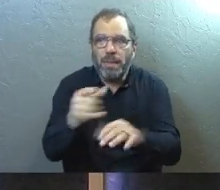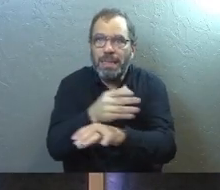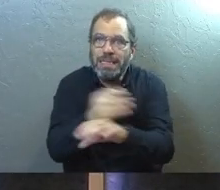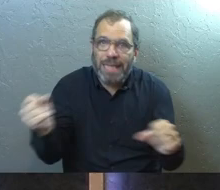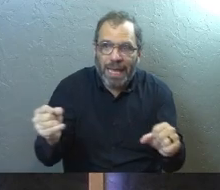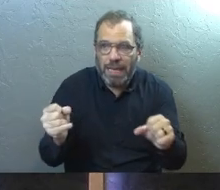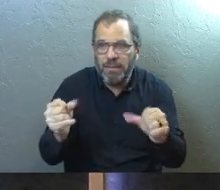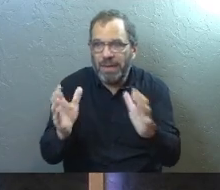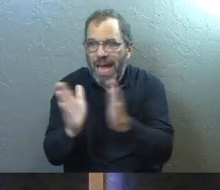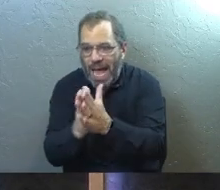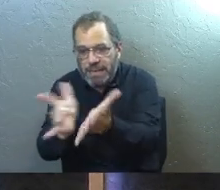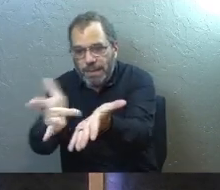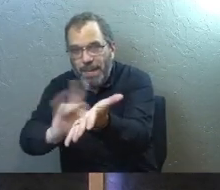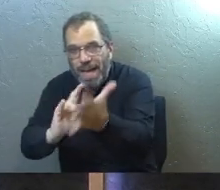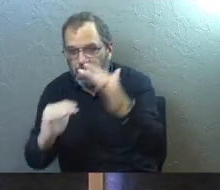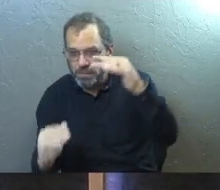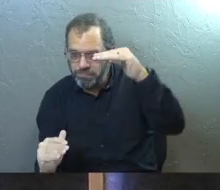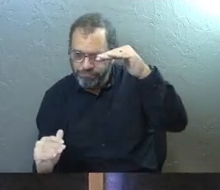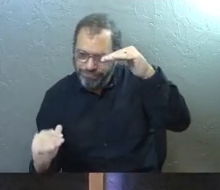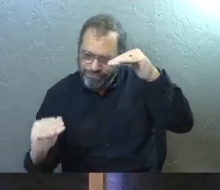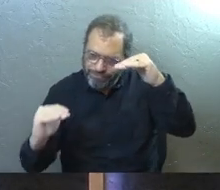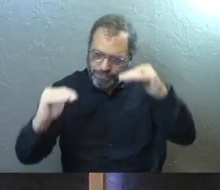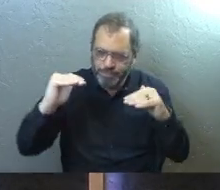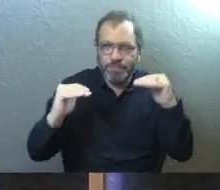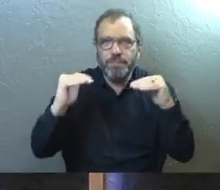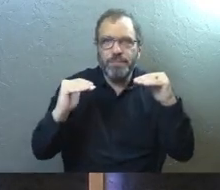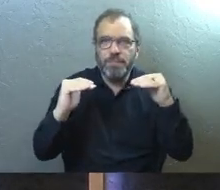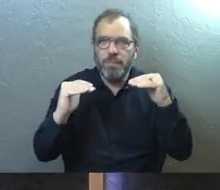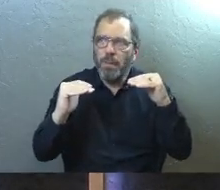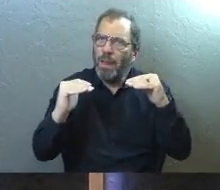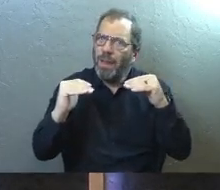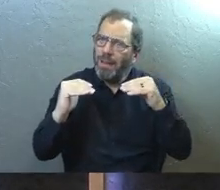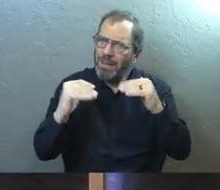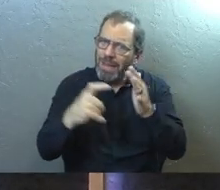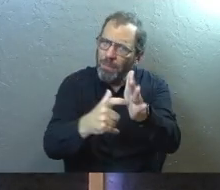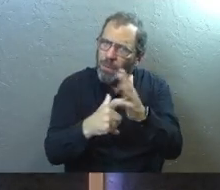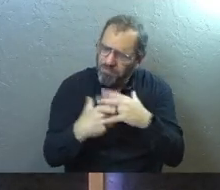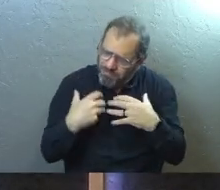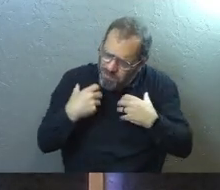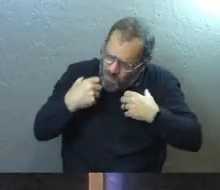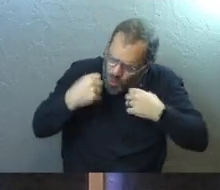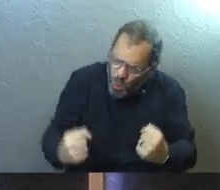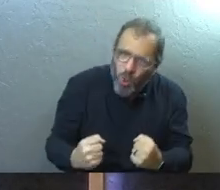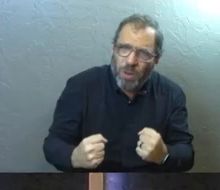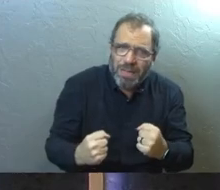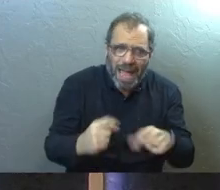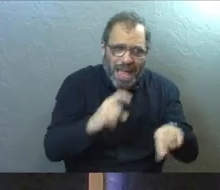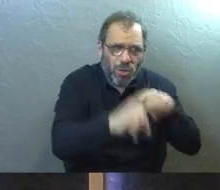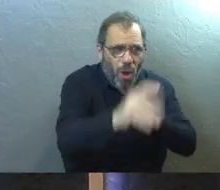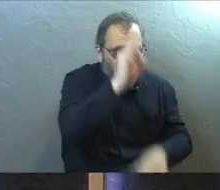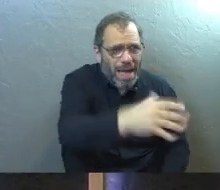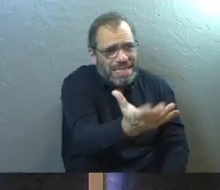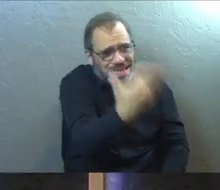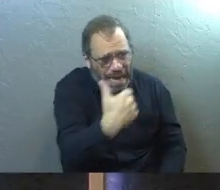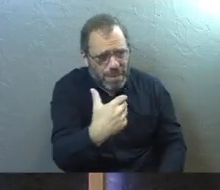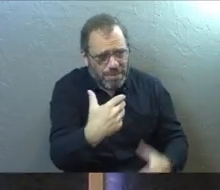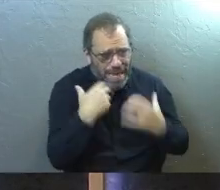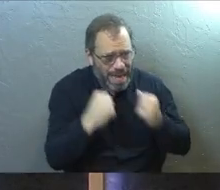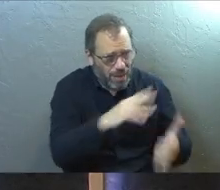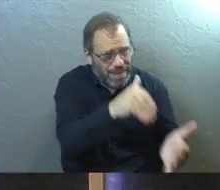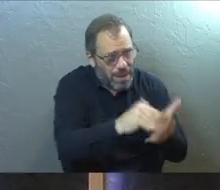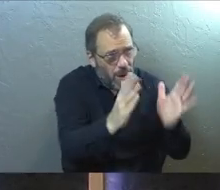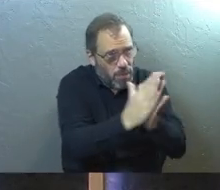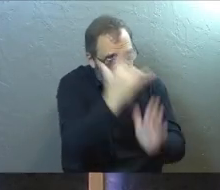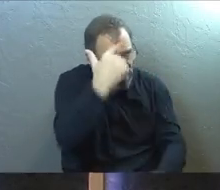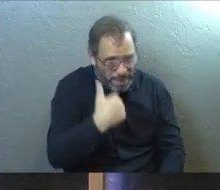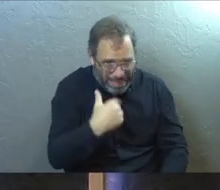safe and they could get those medications back where they needed to go. And that takes great courage. And to call your pastor and say, come to the health center